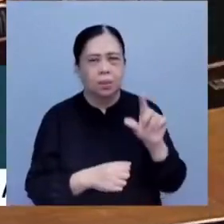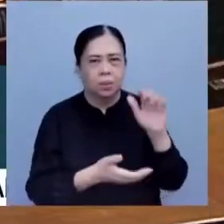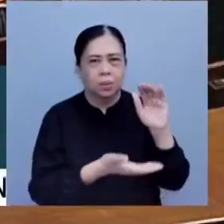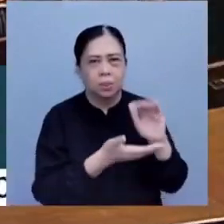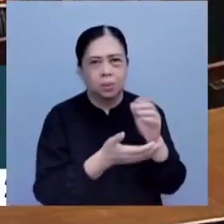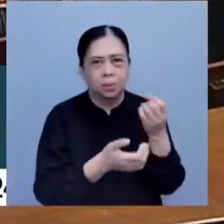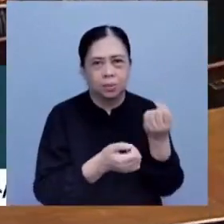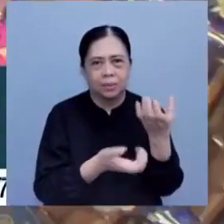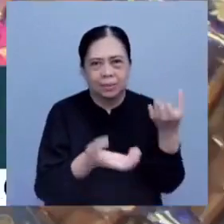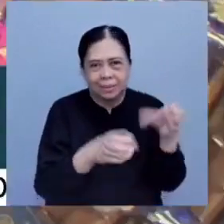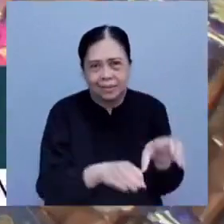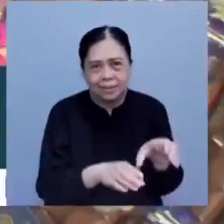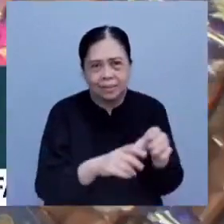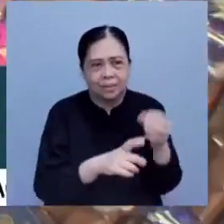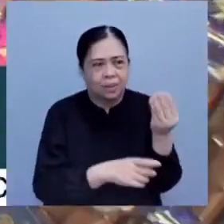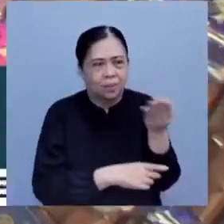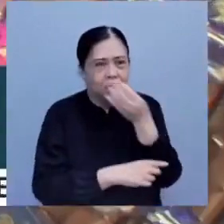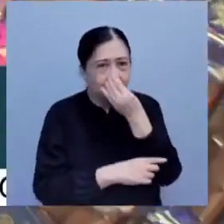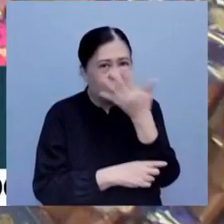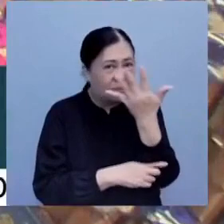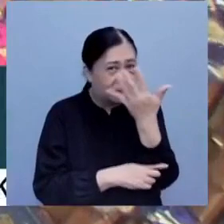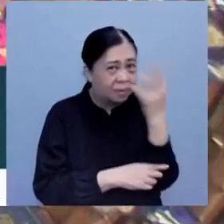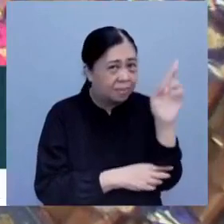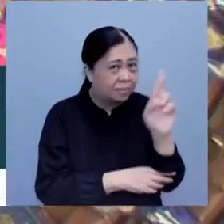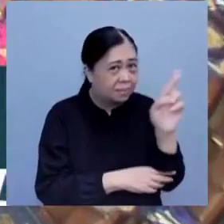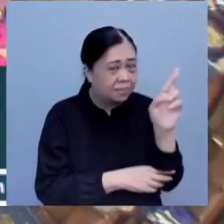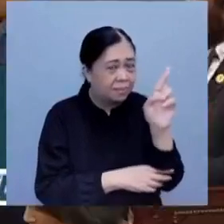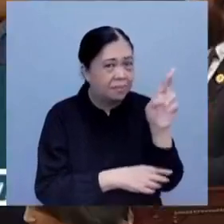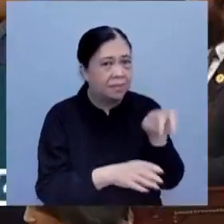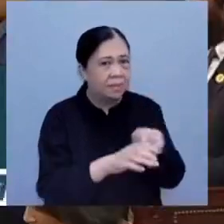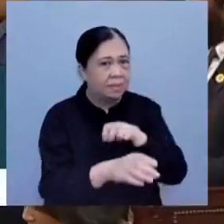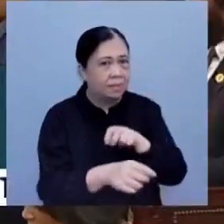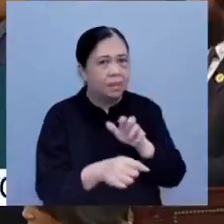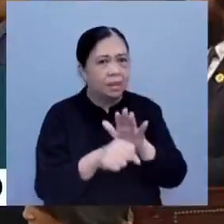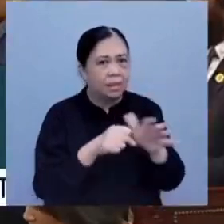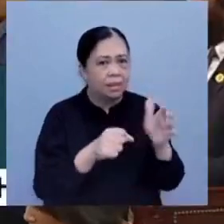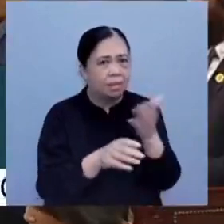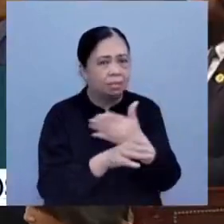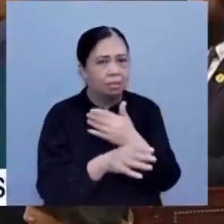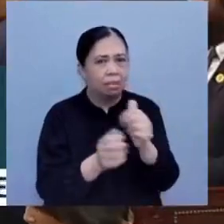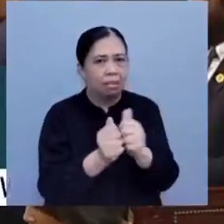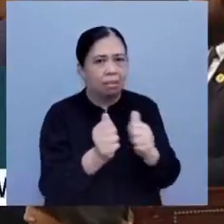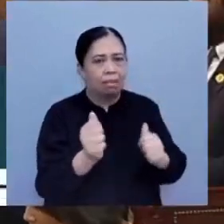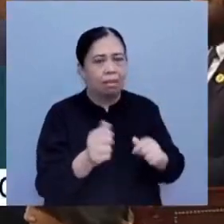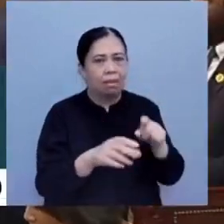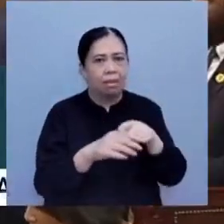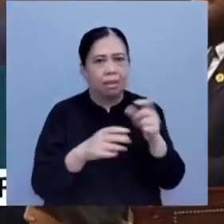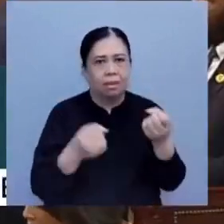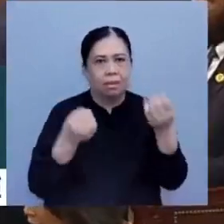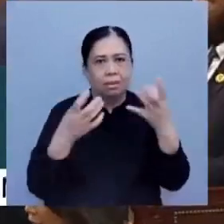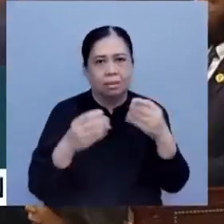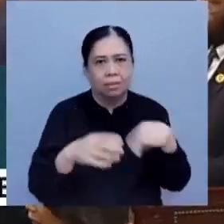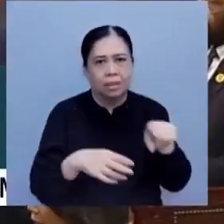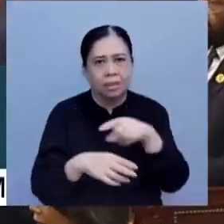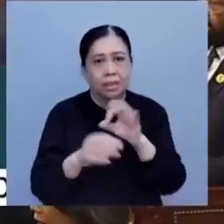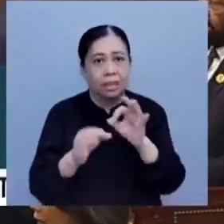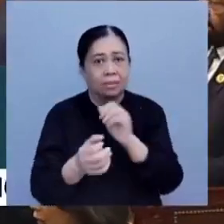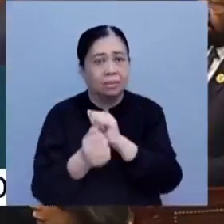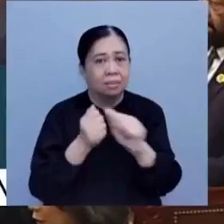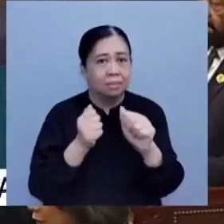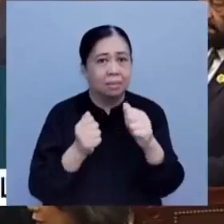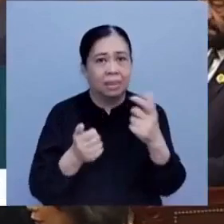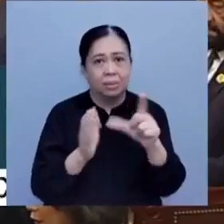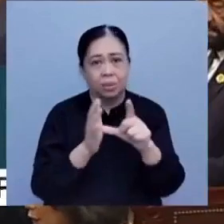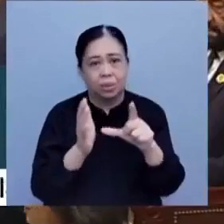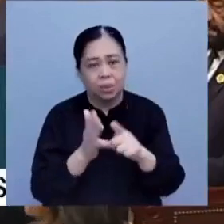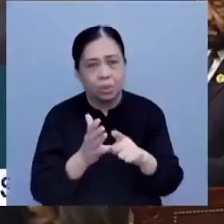Even as few as five Republican defectors are enough to derail any legislation the majority attempts to pass. Lawmakers who